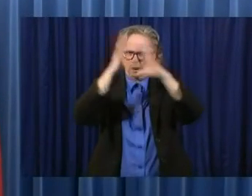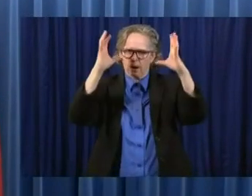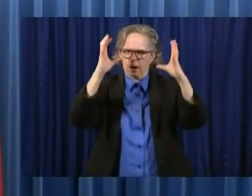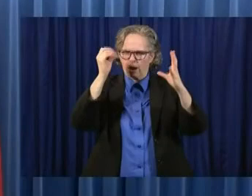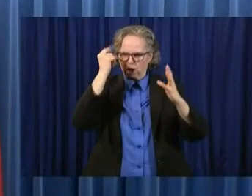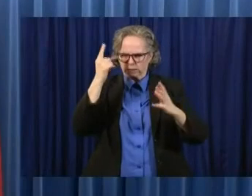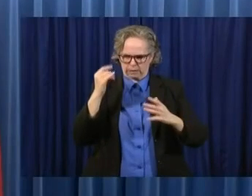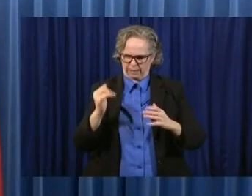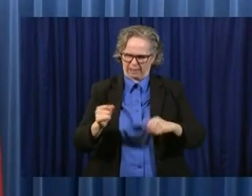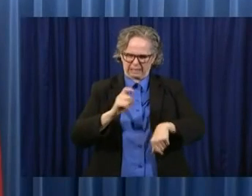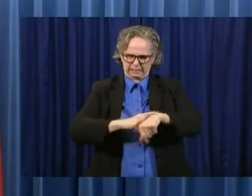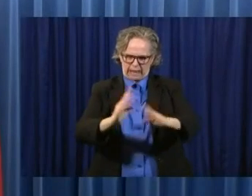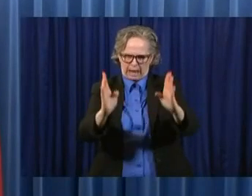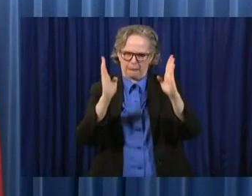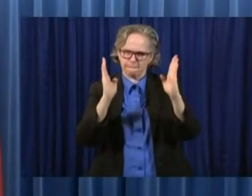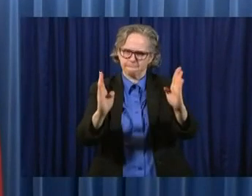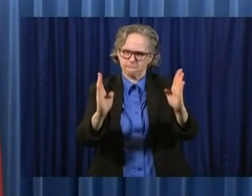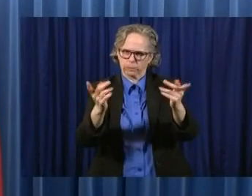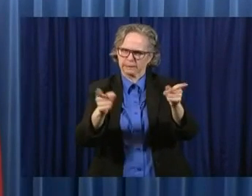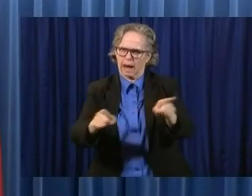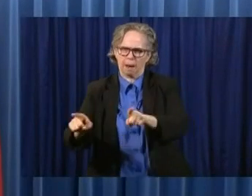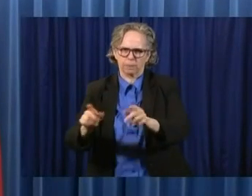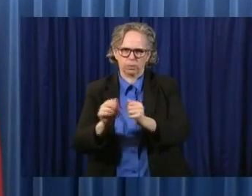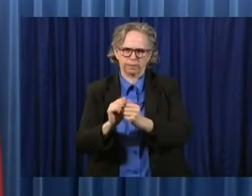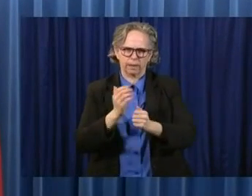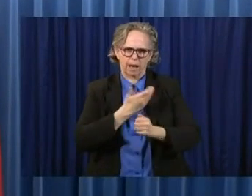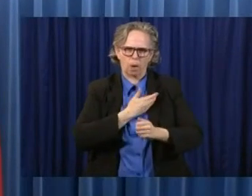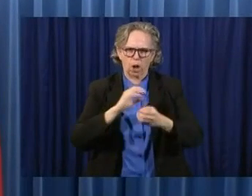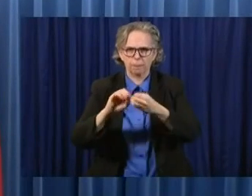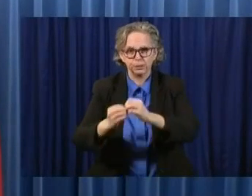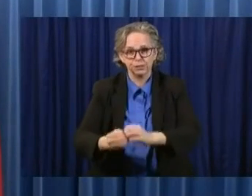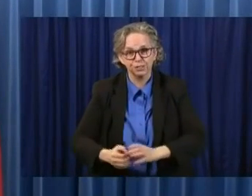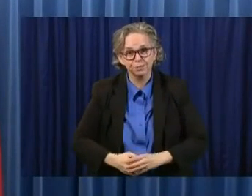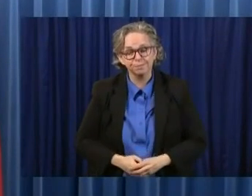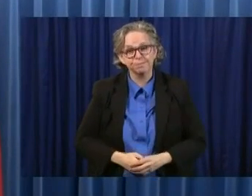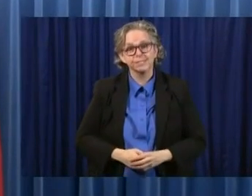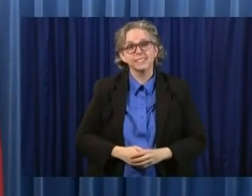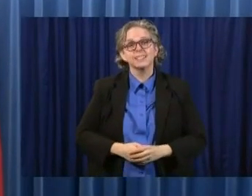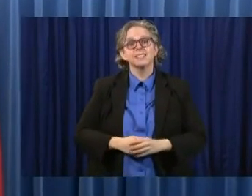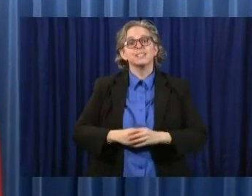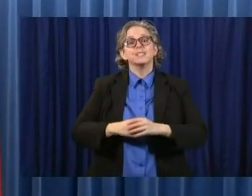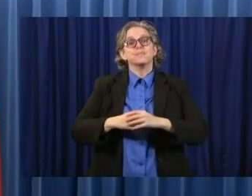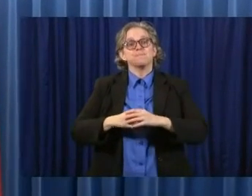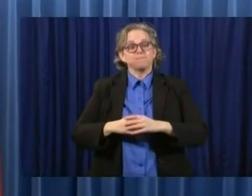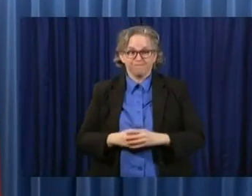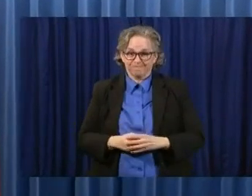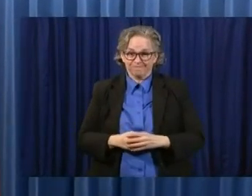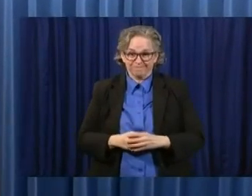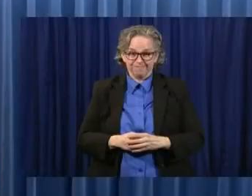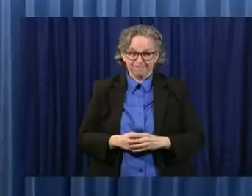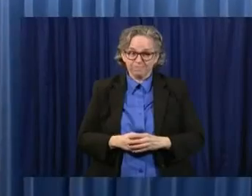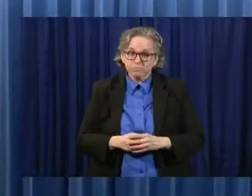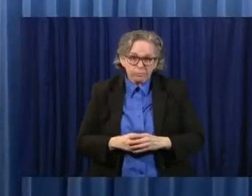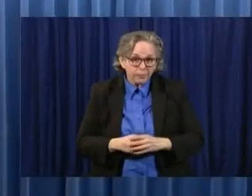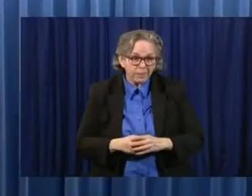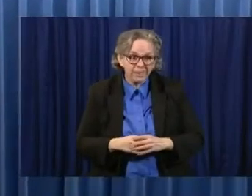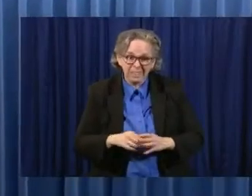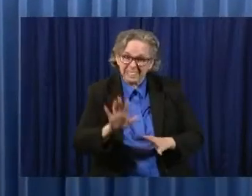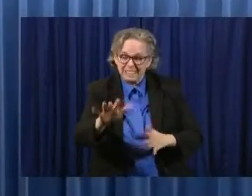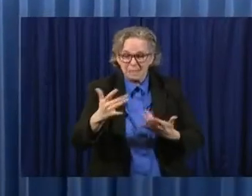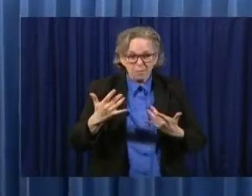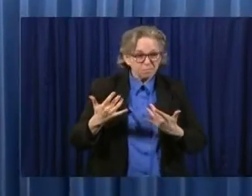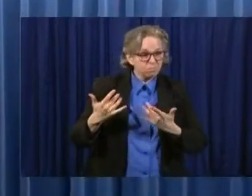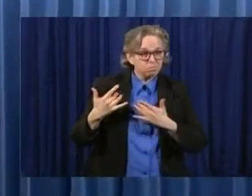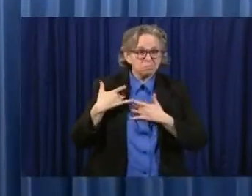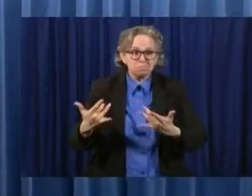I don't usually comment about demonstrators. And the reason I don't comment about demonstrators